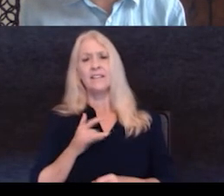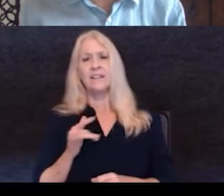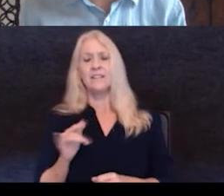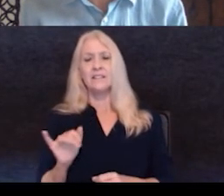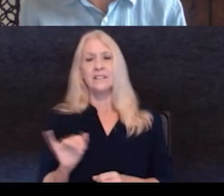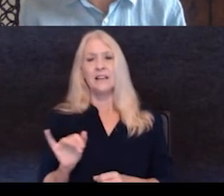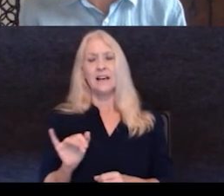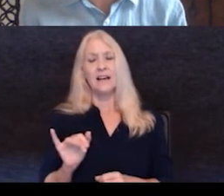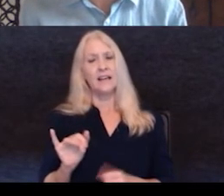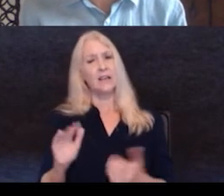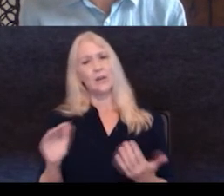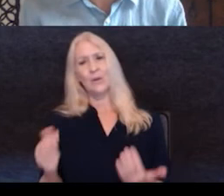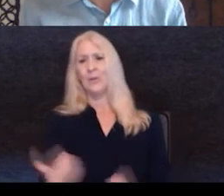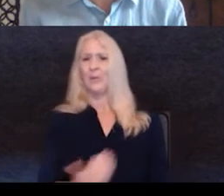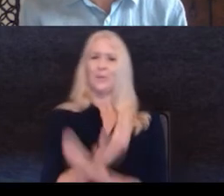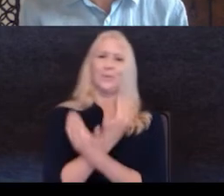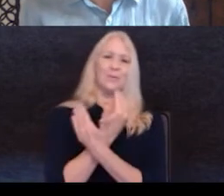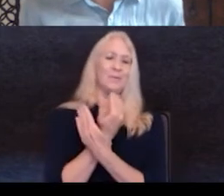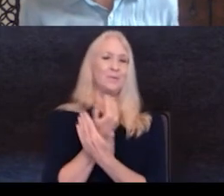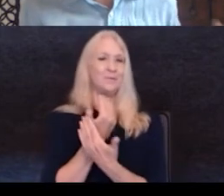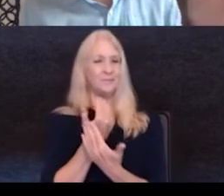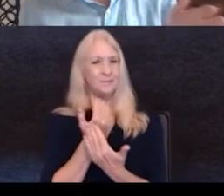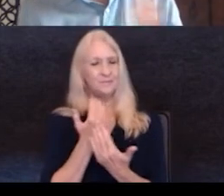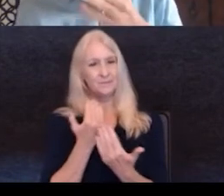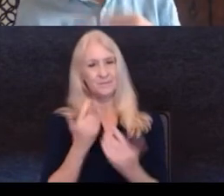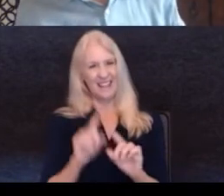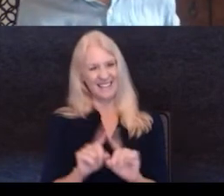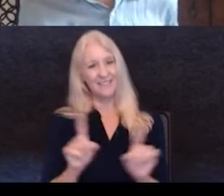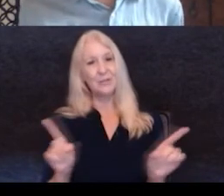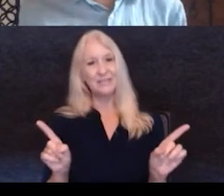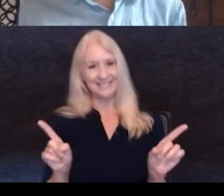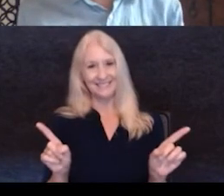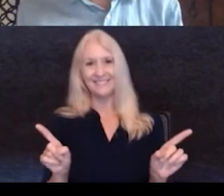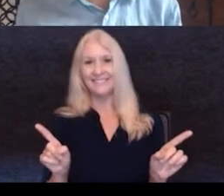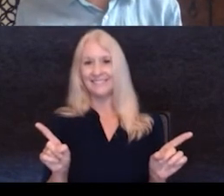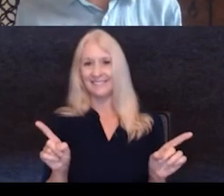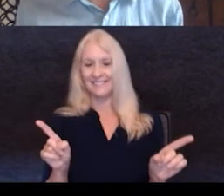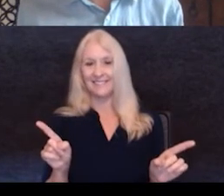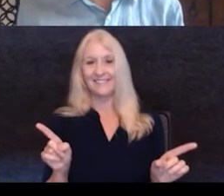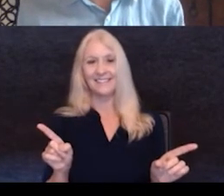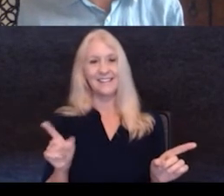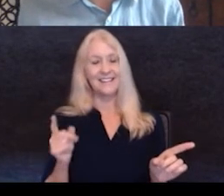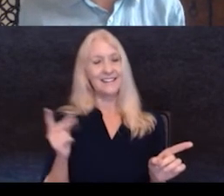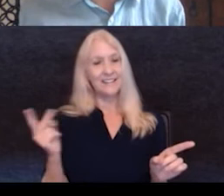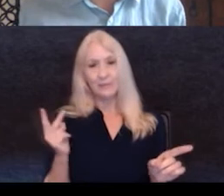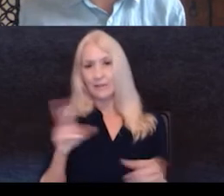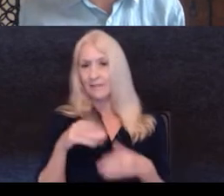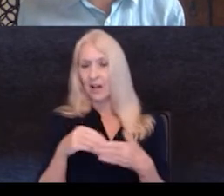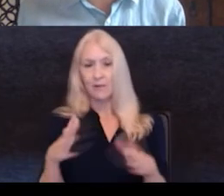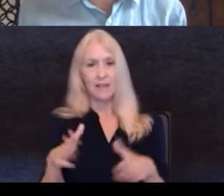feels very refreshing. I mean, that's, that's, uh, you know, as we've kind of been part of young architecture,